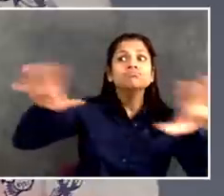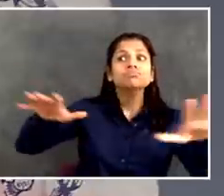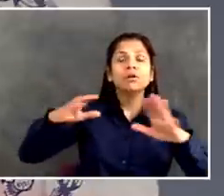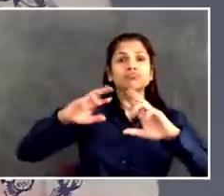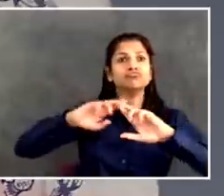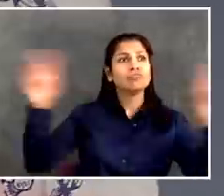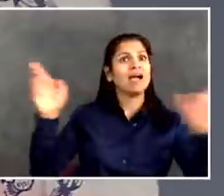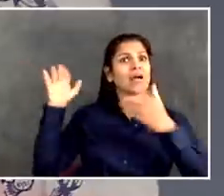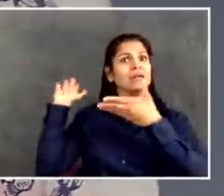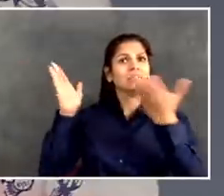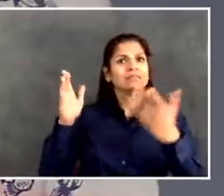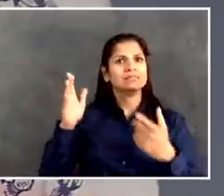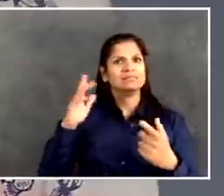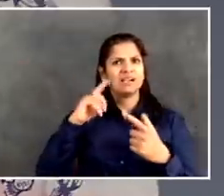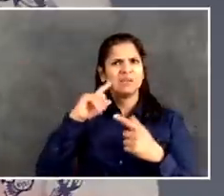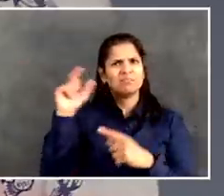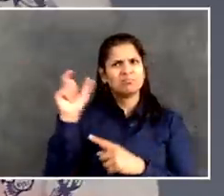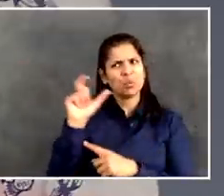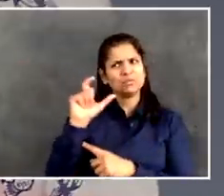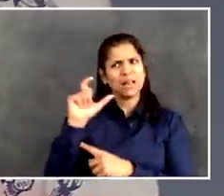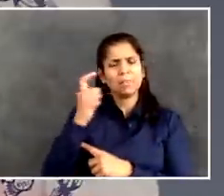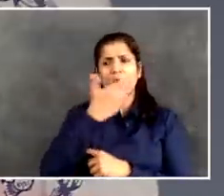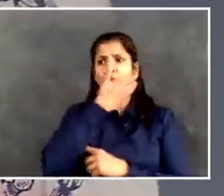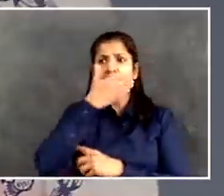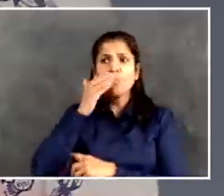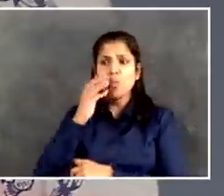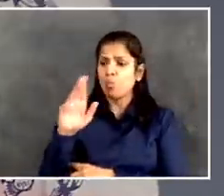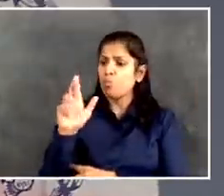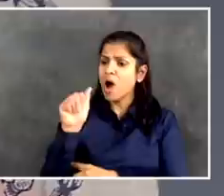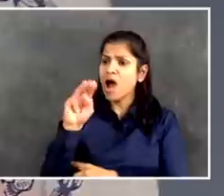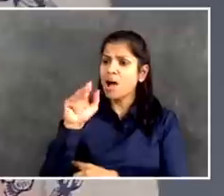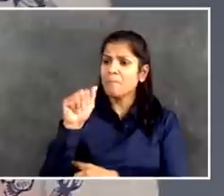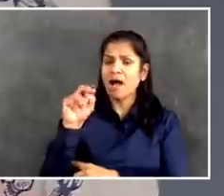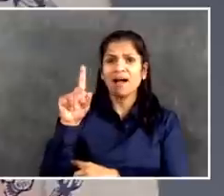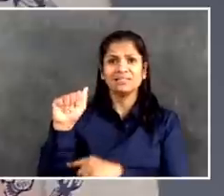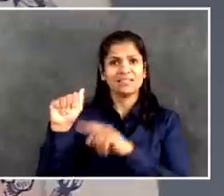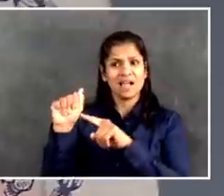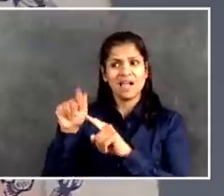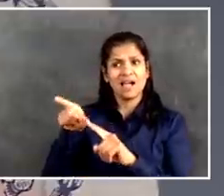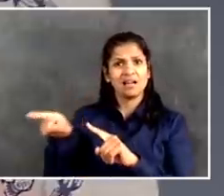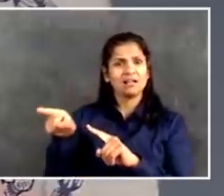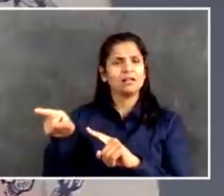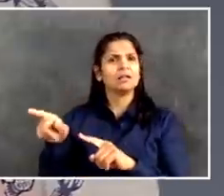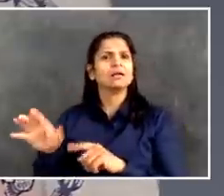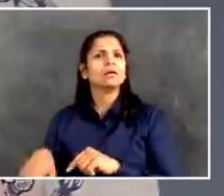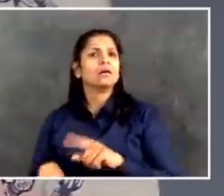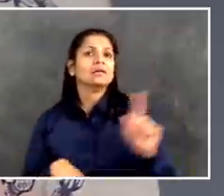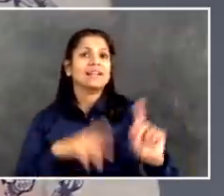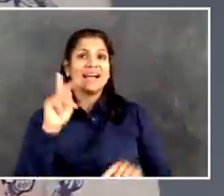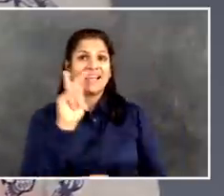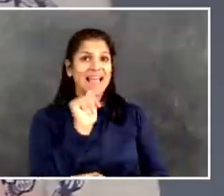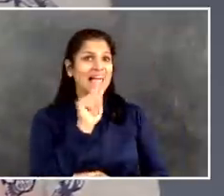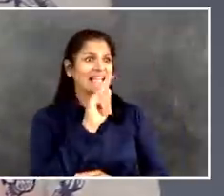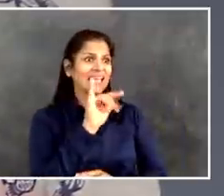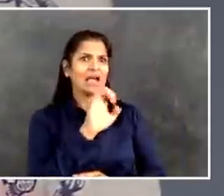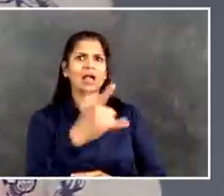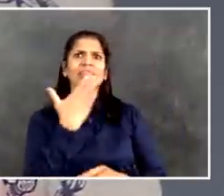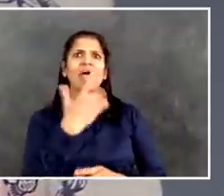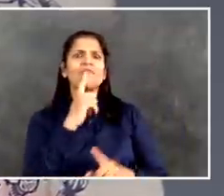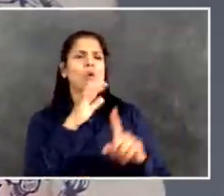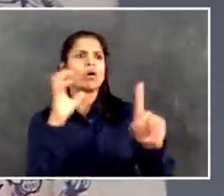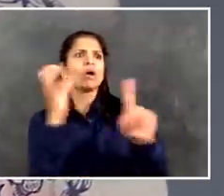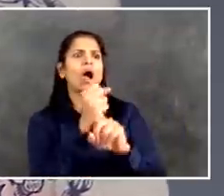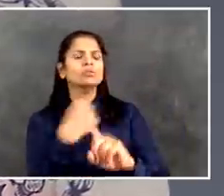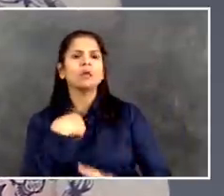we need to. And that's a good catch. And Katie, I want to thank you for it, because we're trying to make sure people know where this food